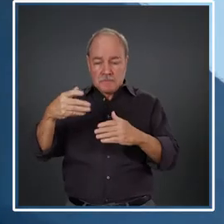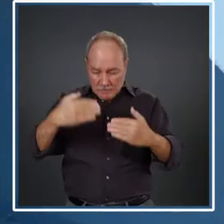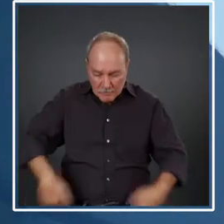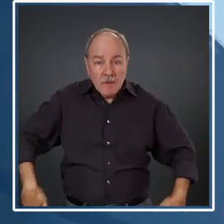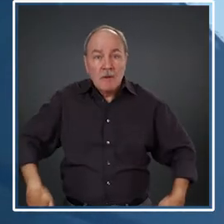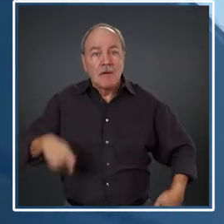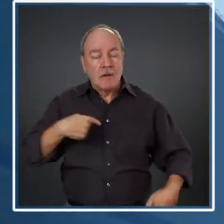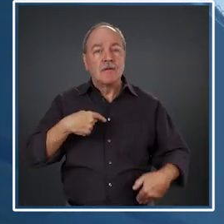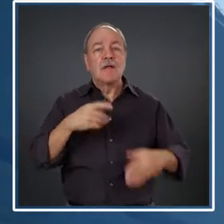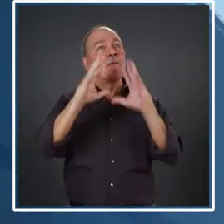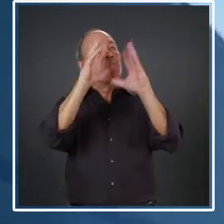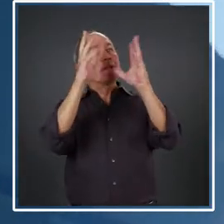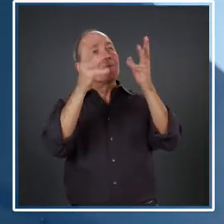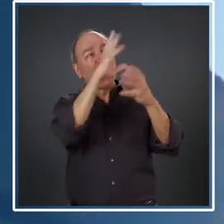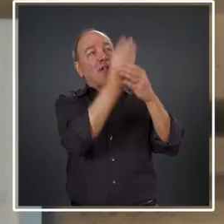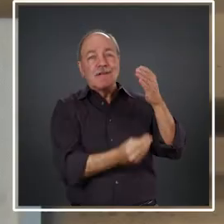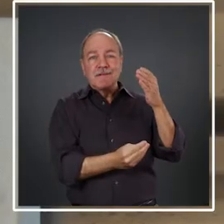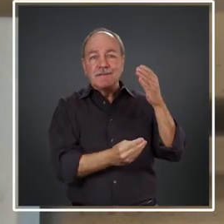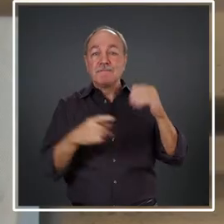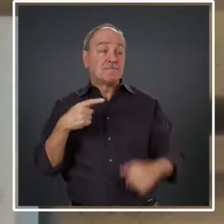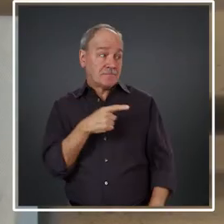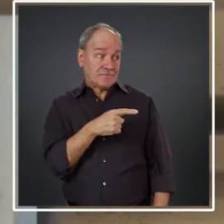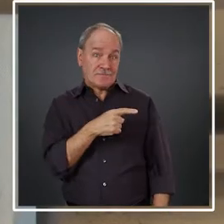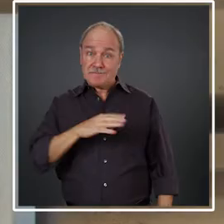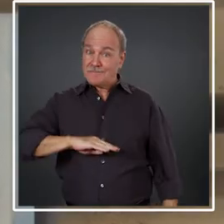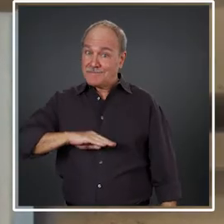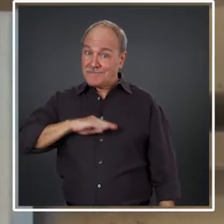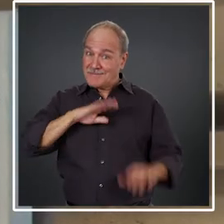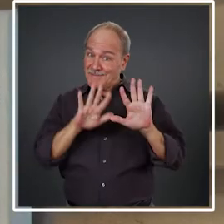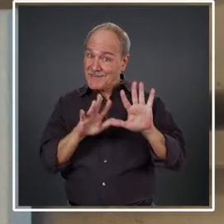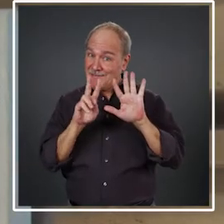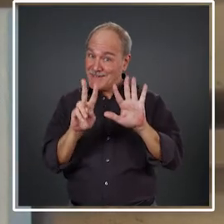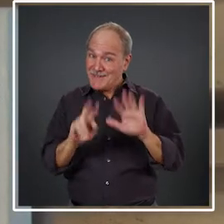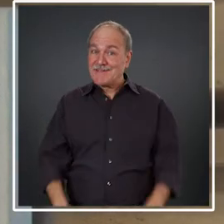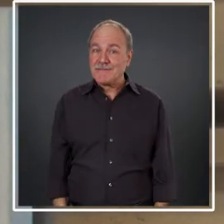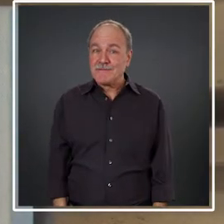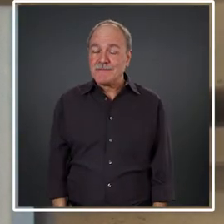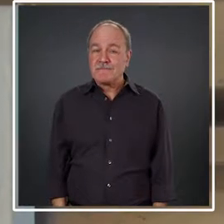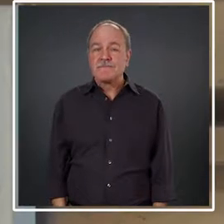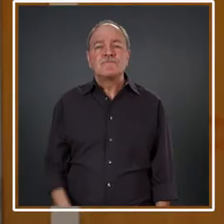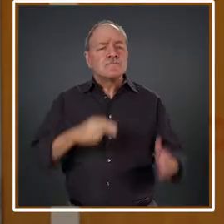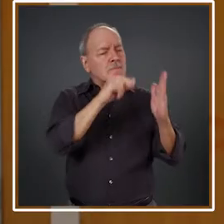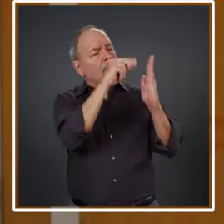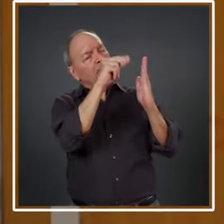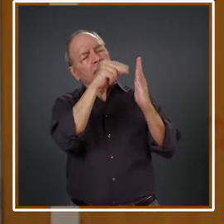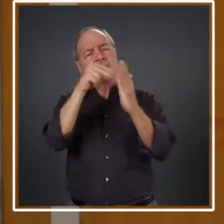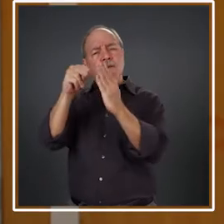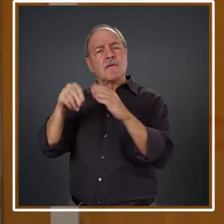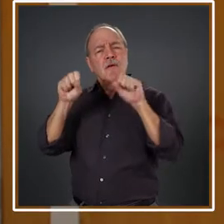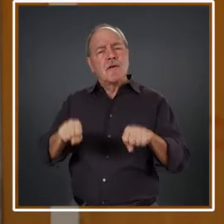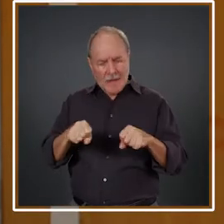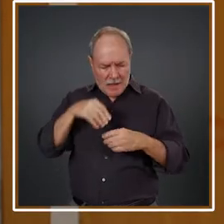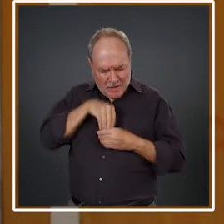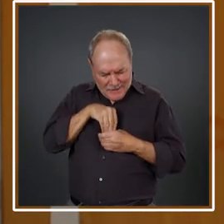with a wheelchair. Iman, 17. Painting allows me to express what's inside me. I have a goal, I